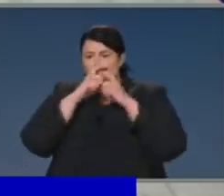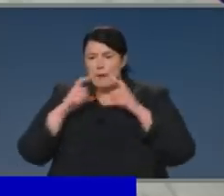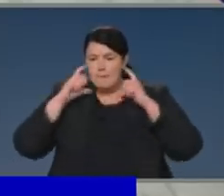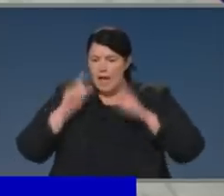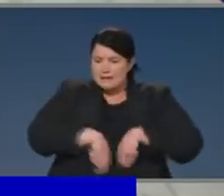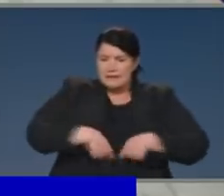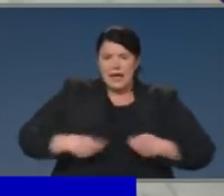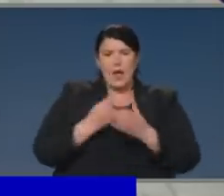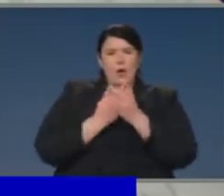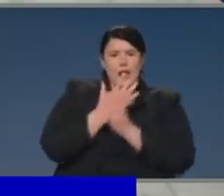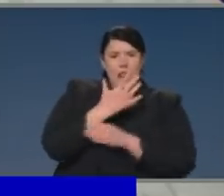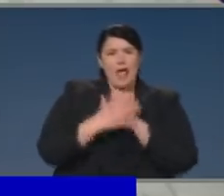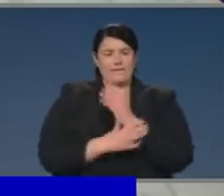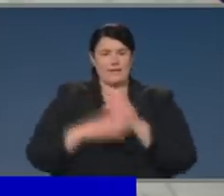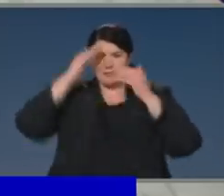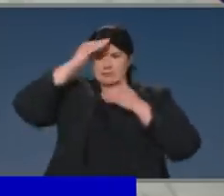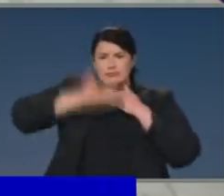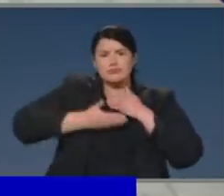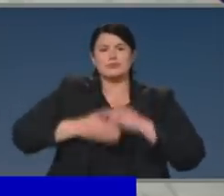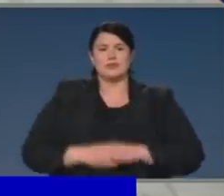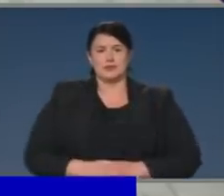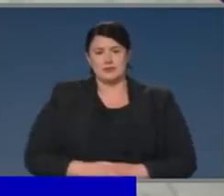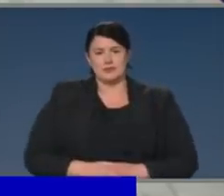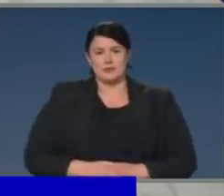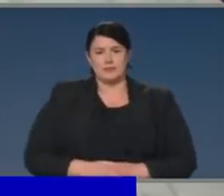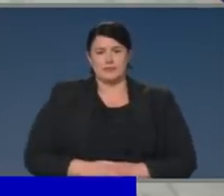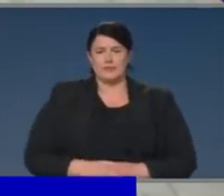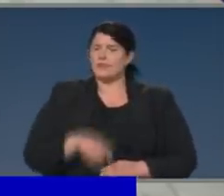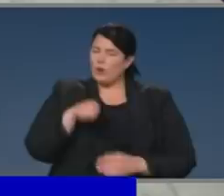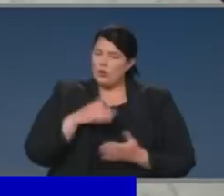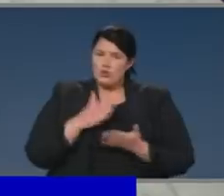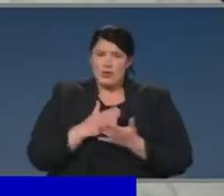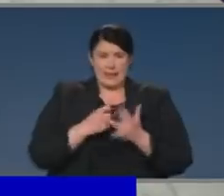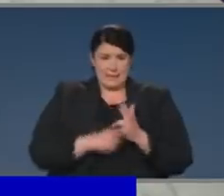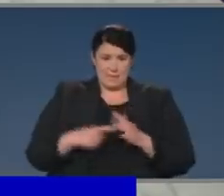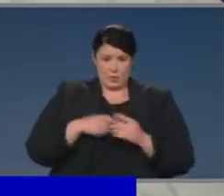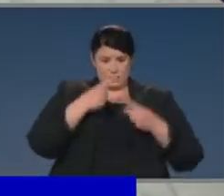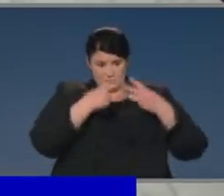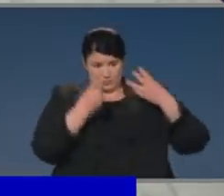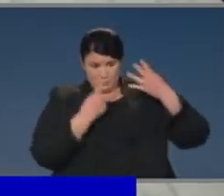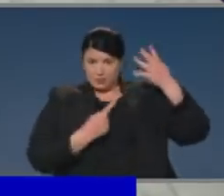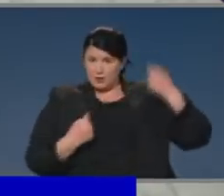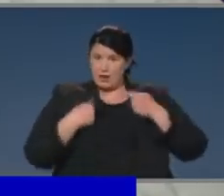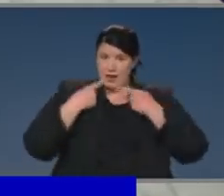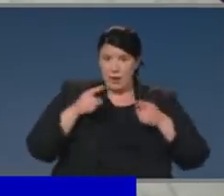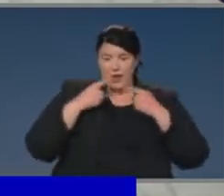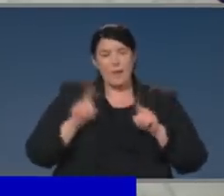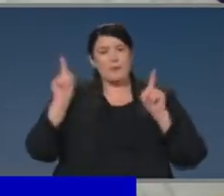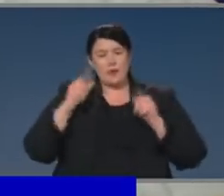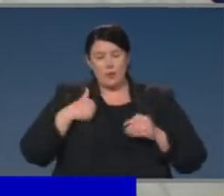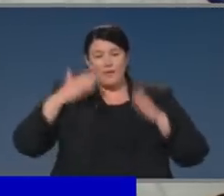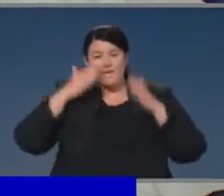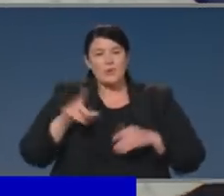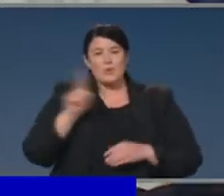All of these things have come together as part of our national capacity in response. But today, in particular, is about the